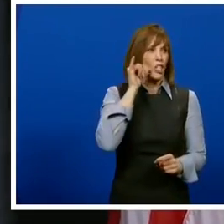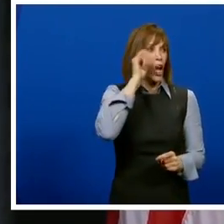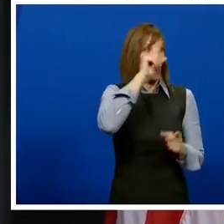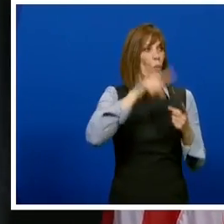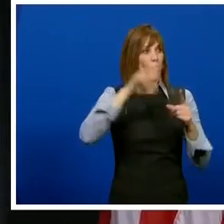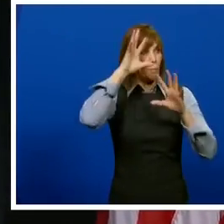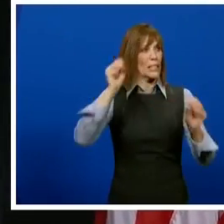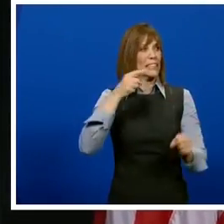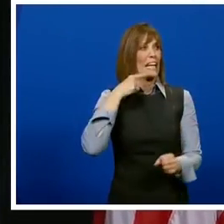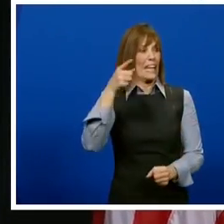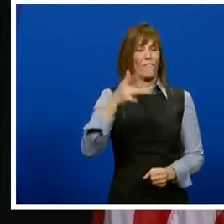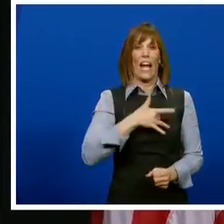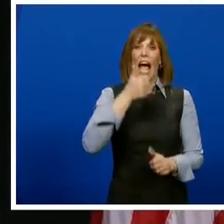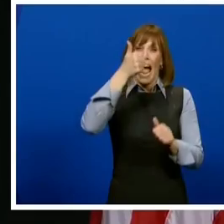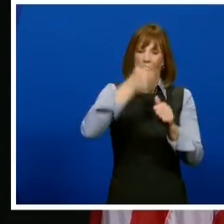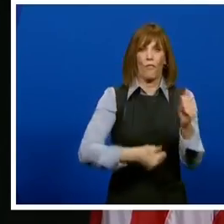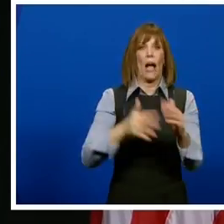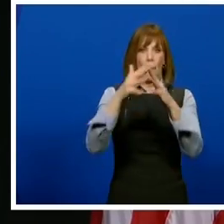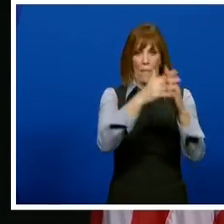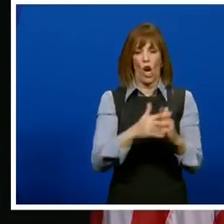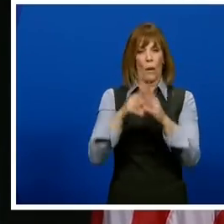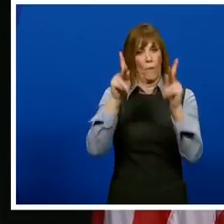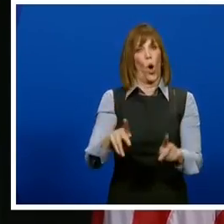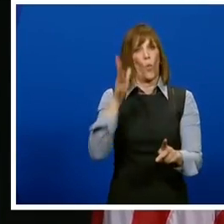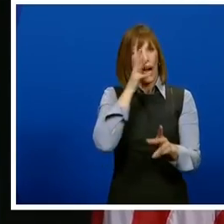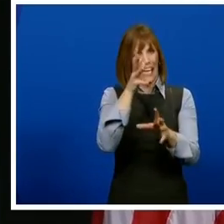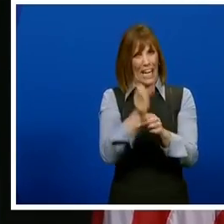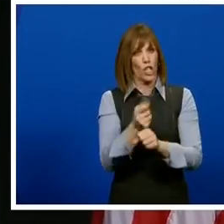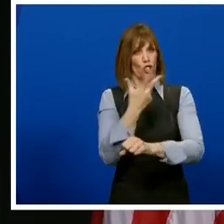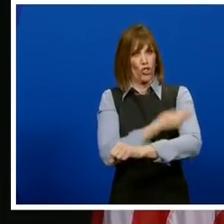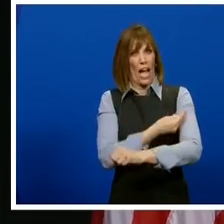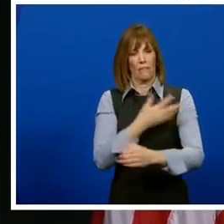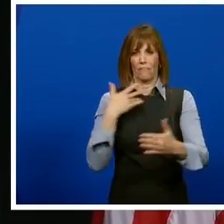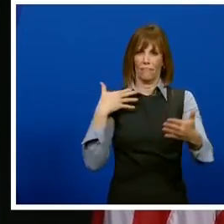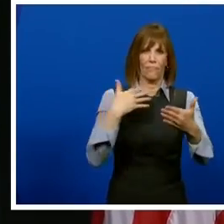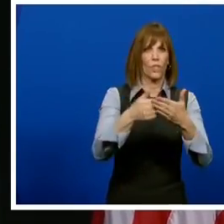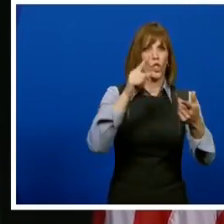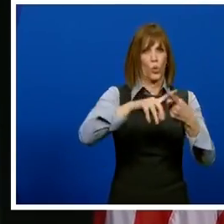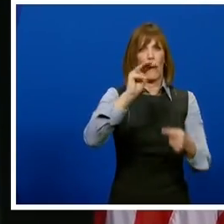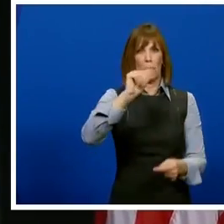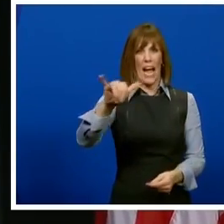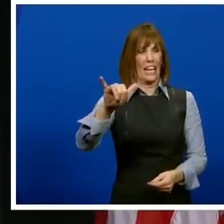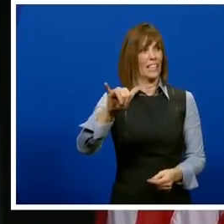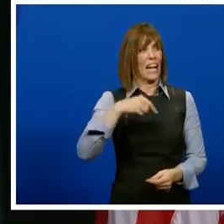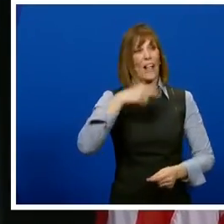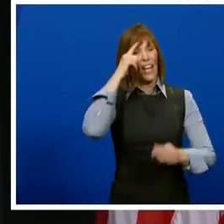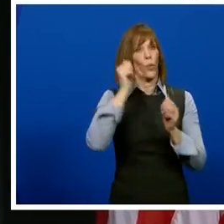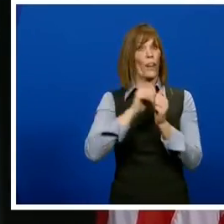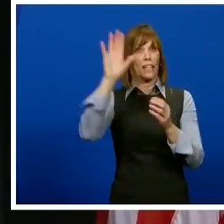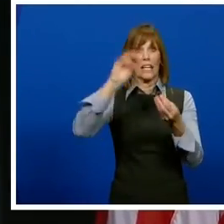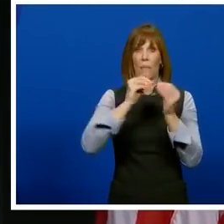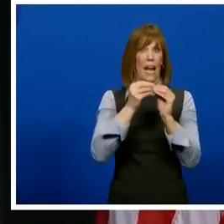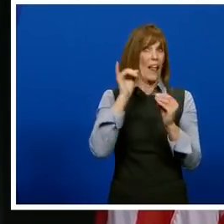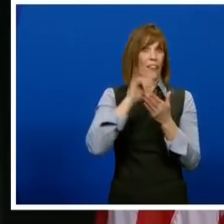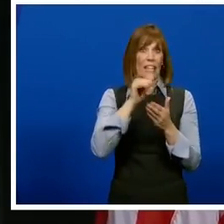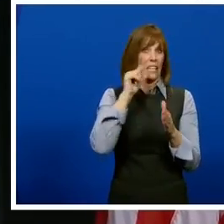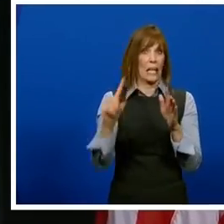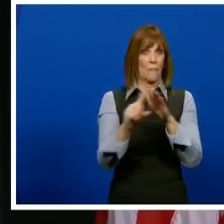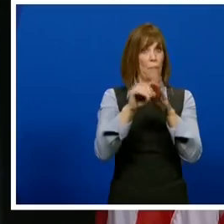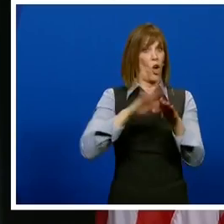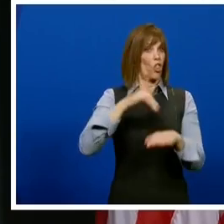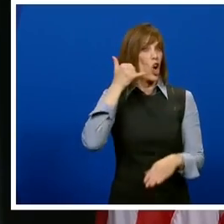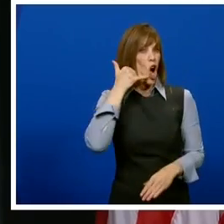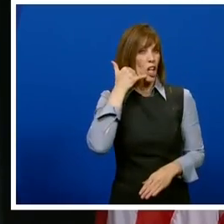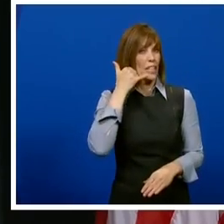the president said he believes that every American will be able to be vaccinated in May. I think was the projections that he made that did not come up on the call.